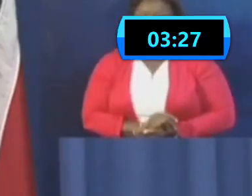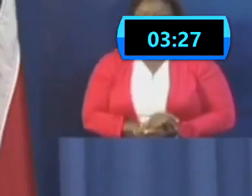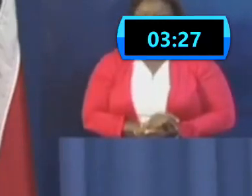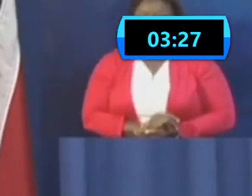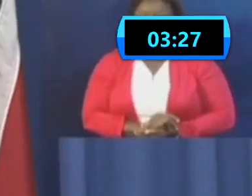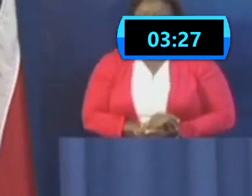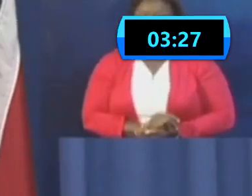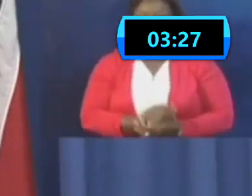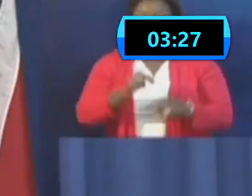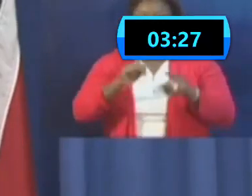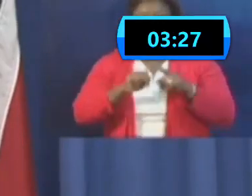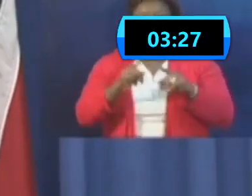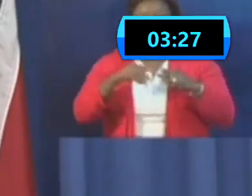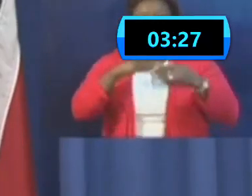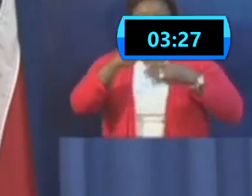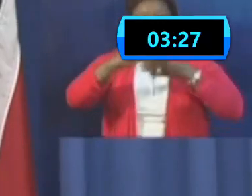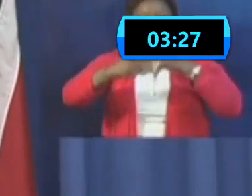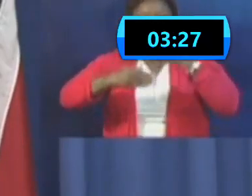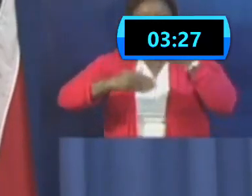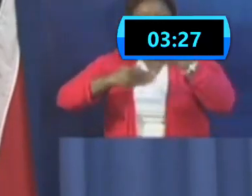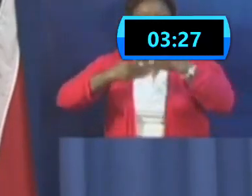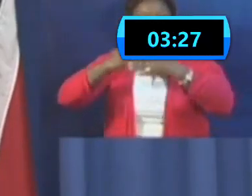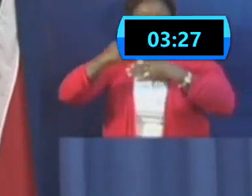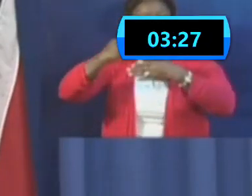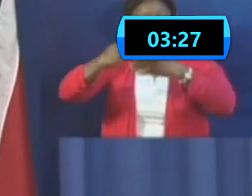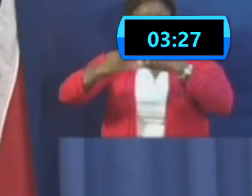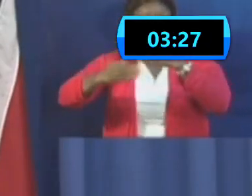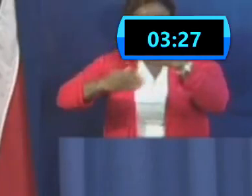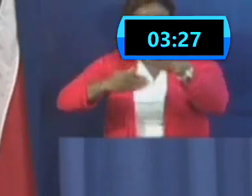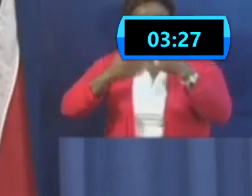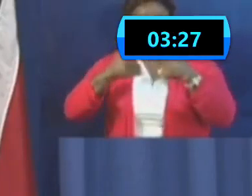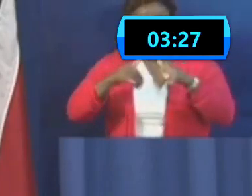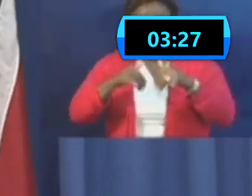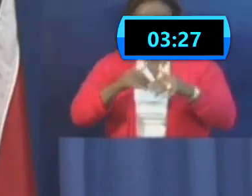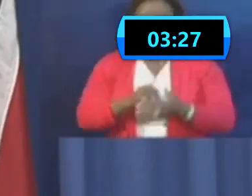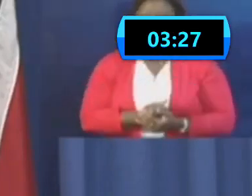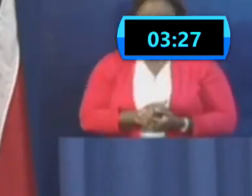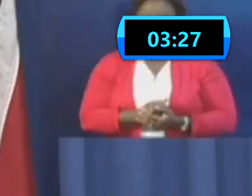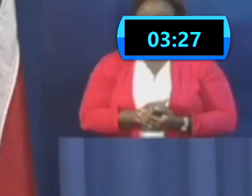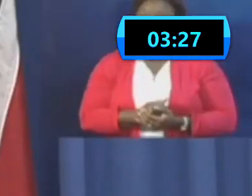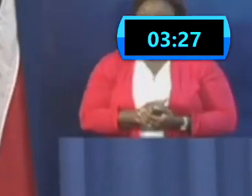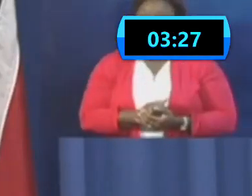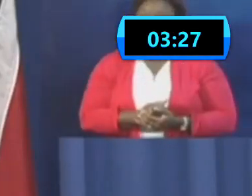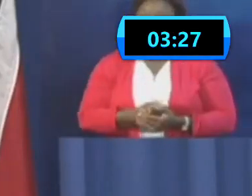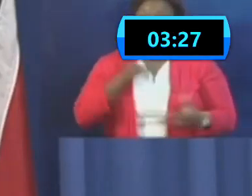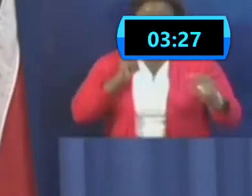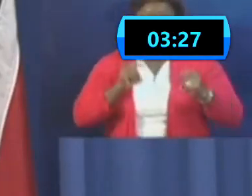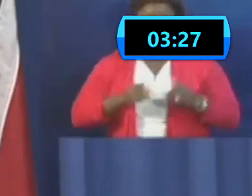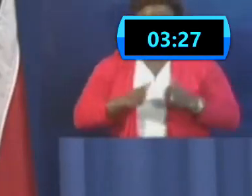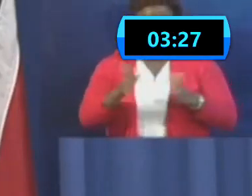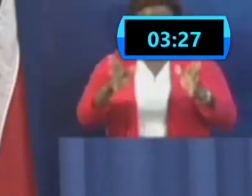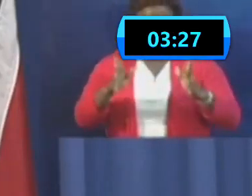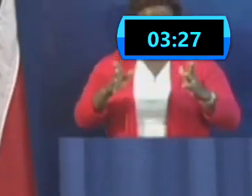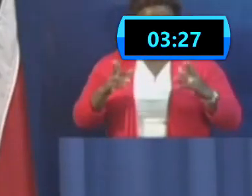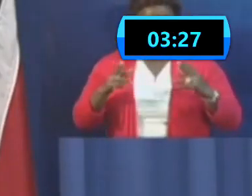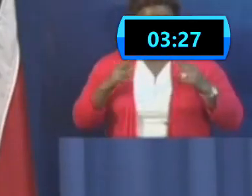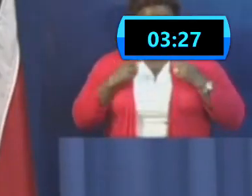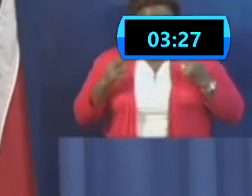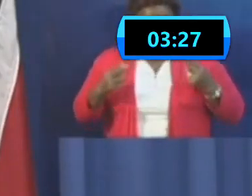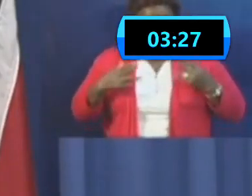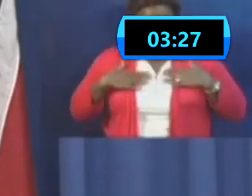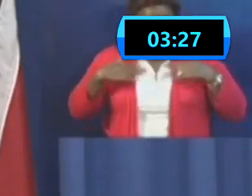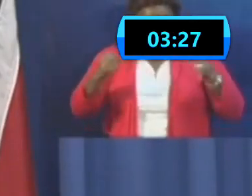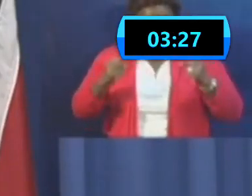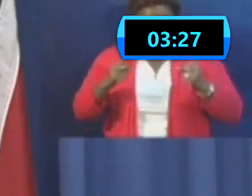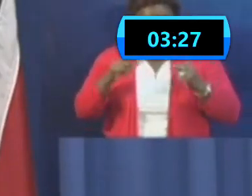but it is a process. And I just want to add, in terms of testing, for the Trinidad Public Health Lab for the month of August, the